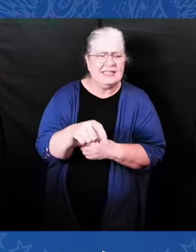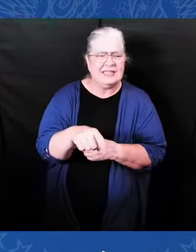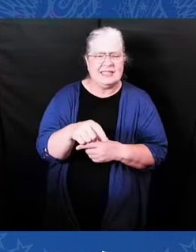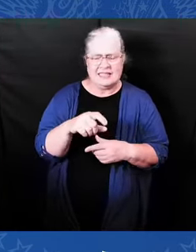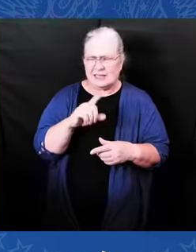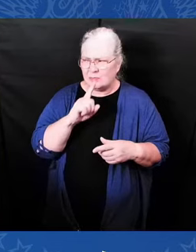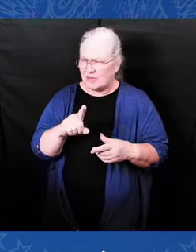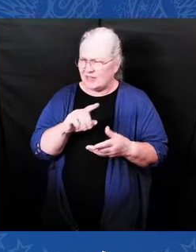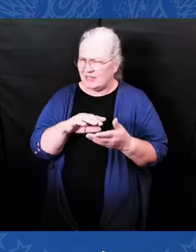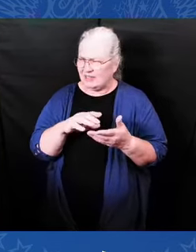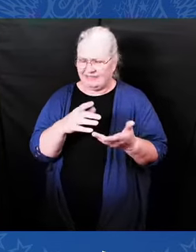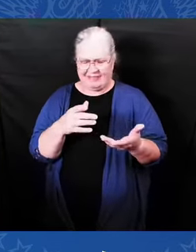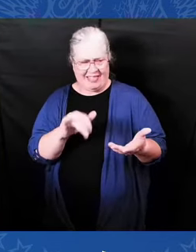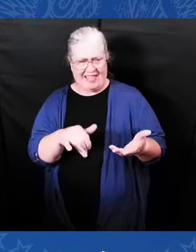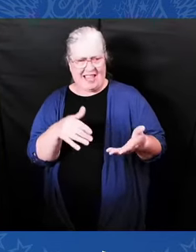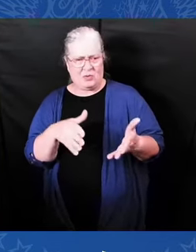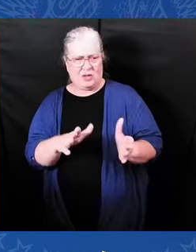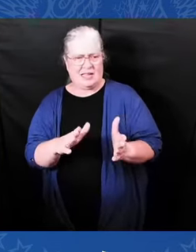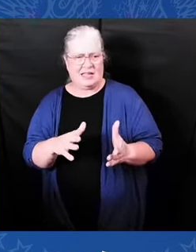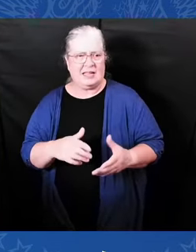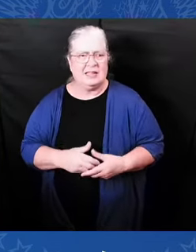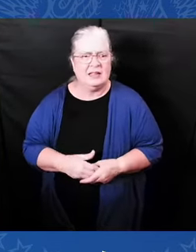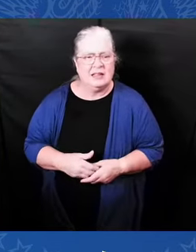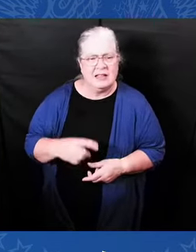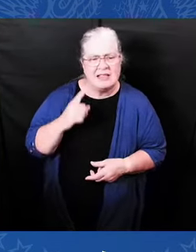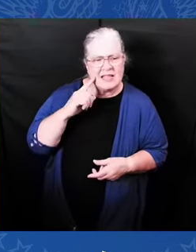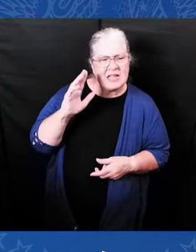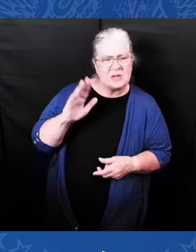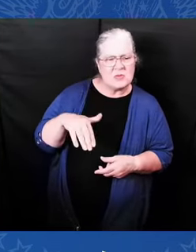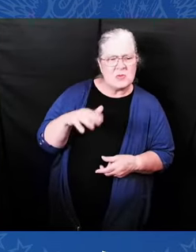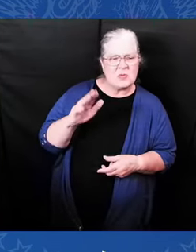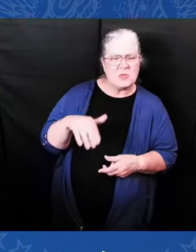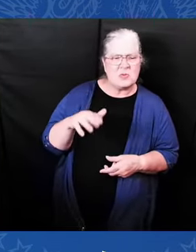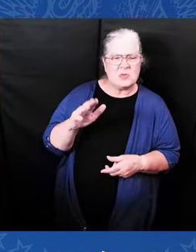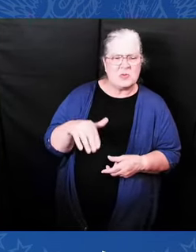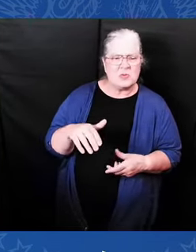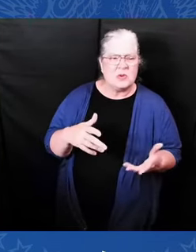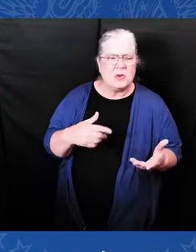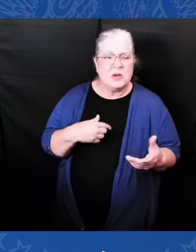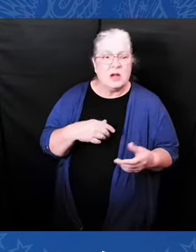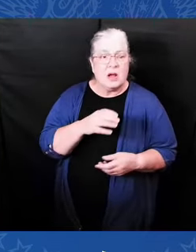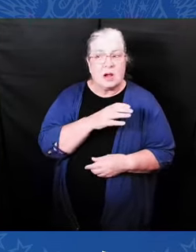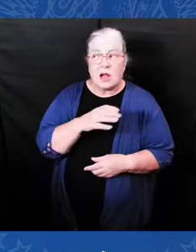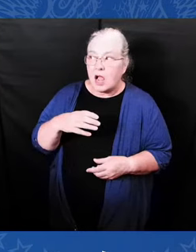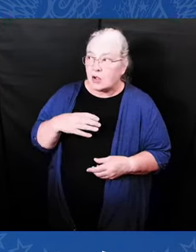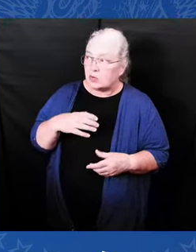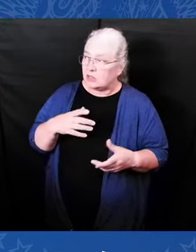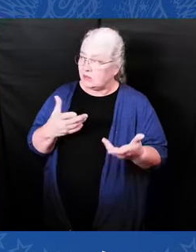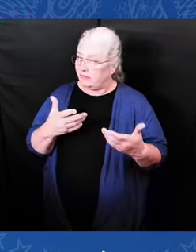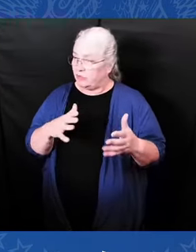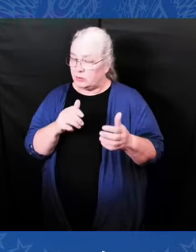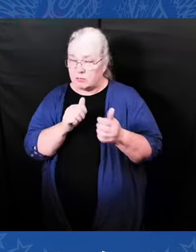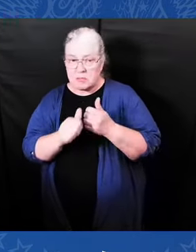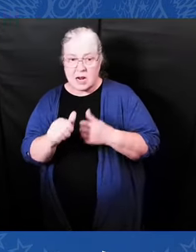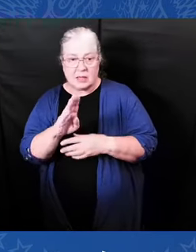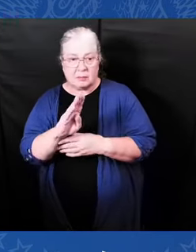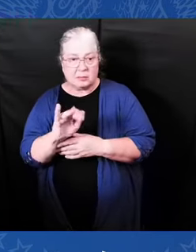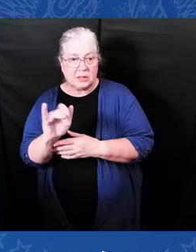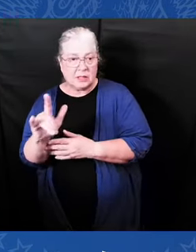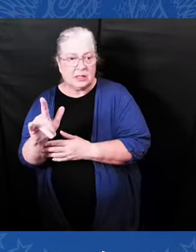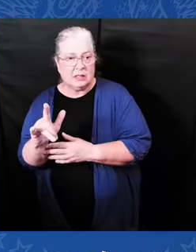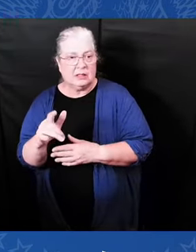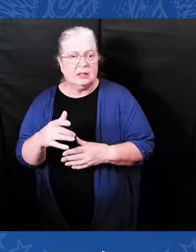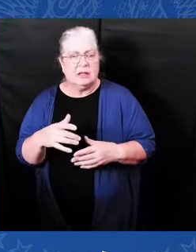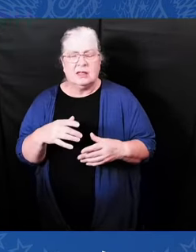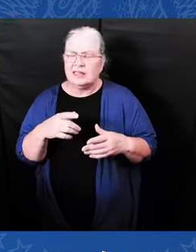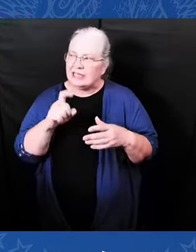know when Congress passes a bill to put back in place the protections of Roe v. Wade, that